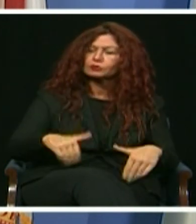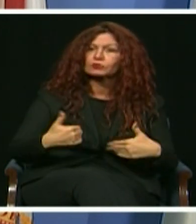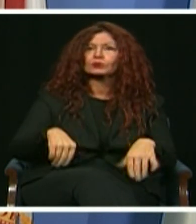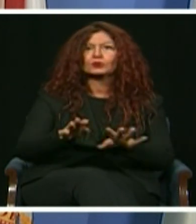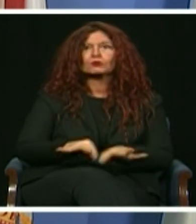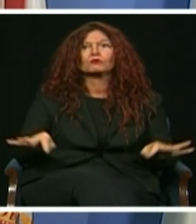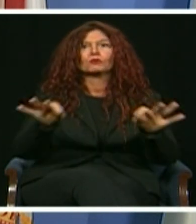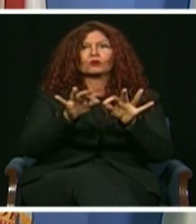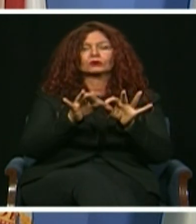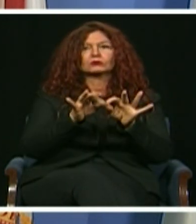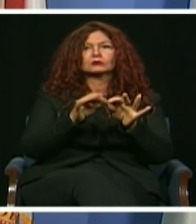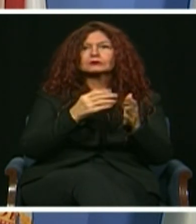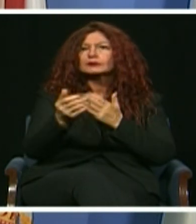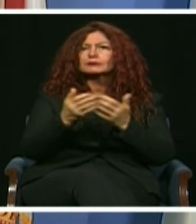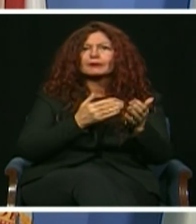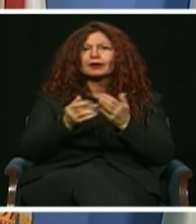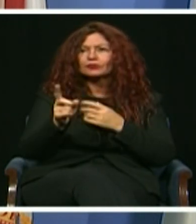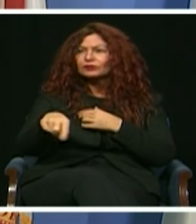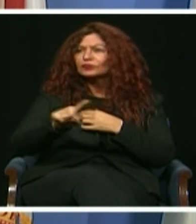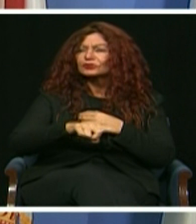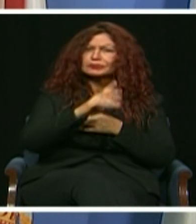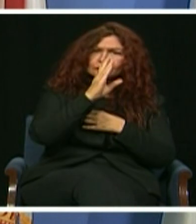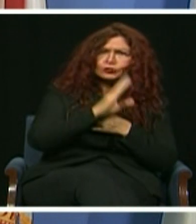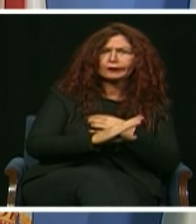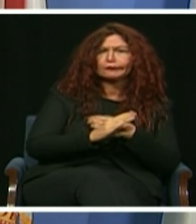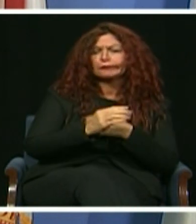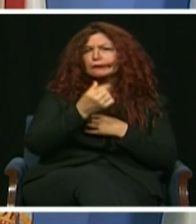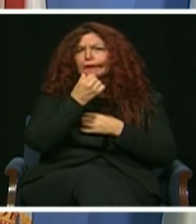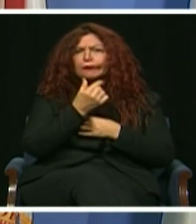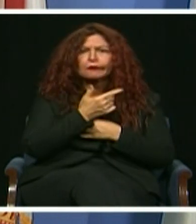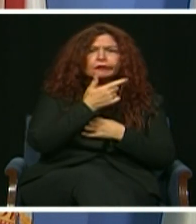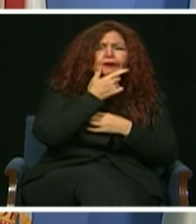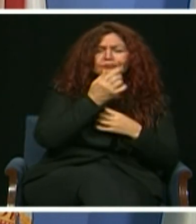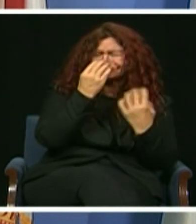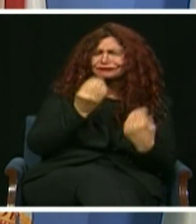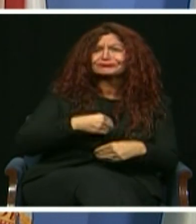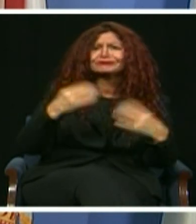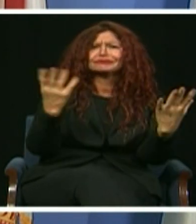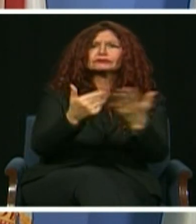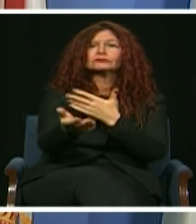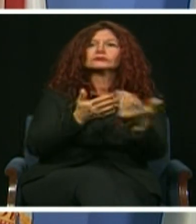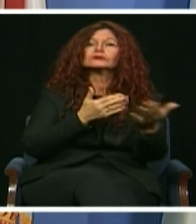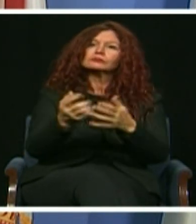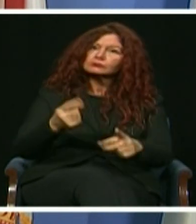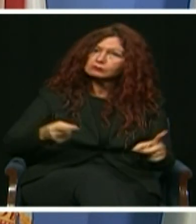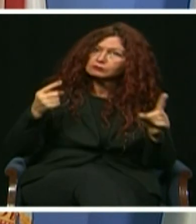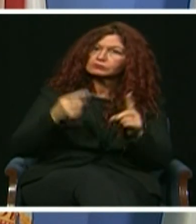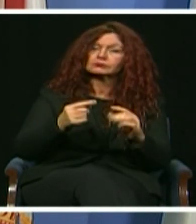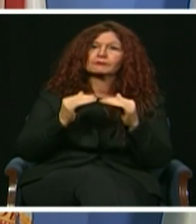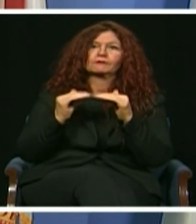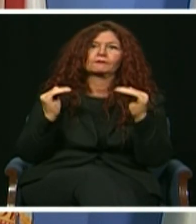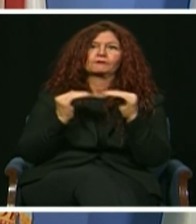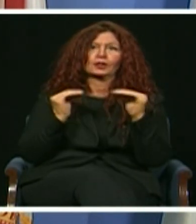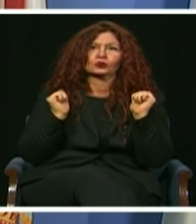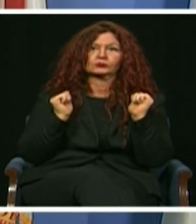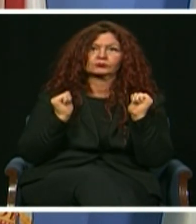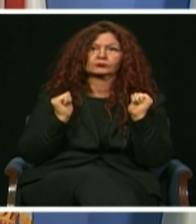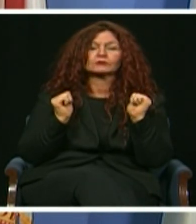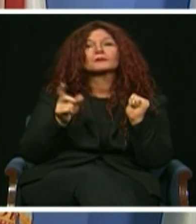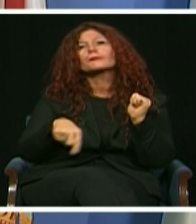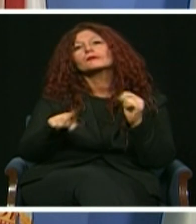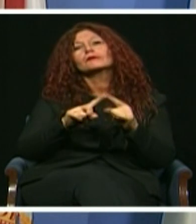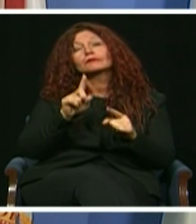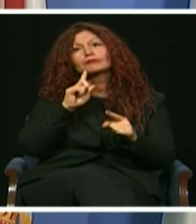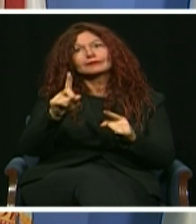no matter who they love, is treated fairly. Safer and more equitable communities also depend on building greater